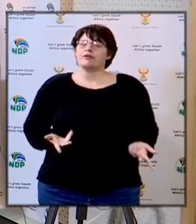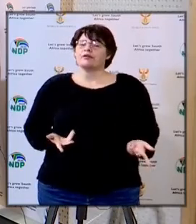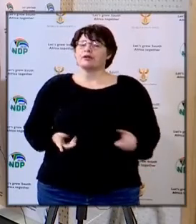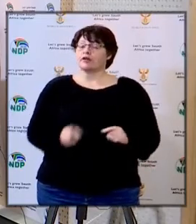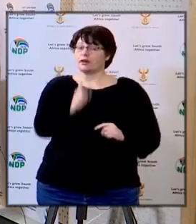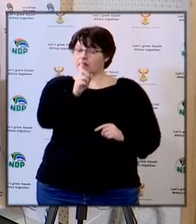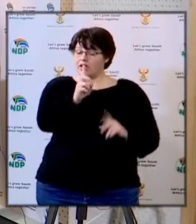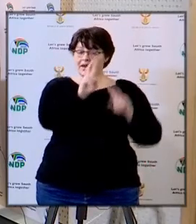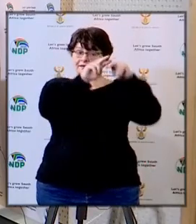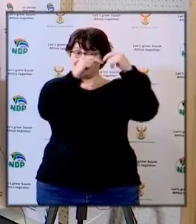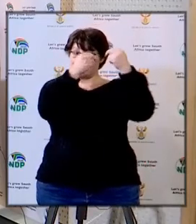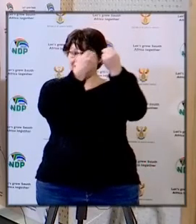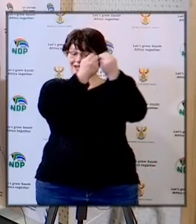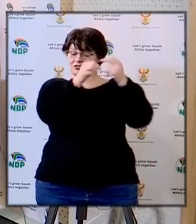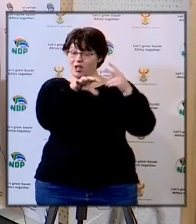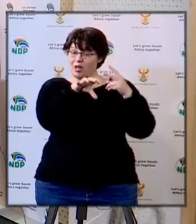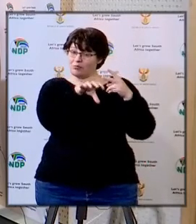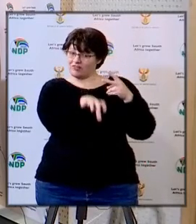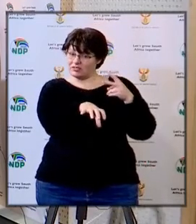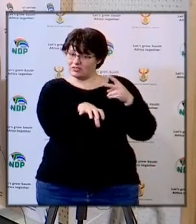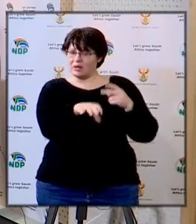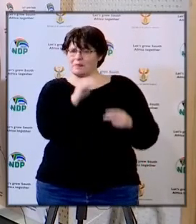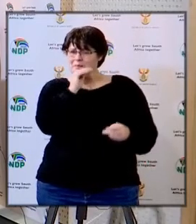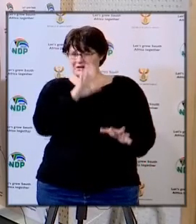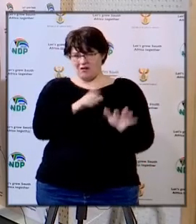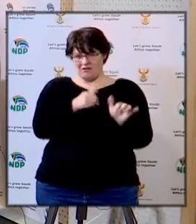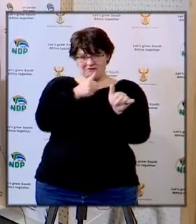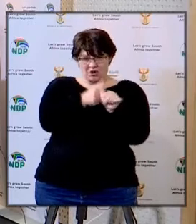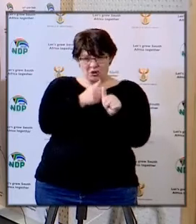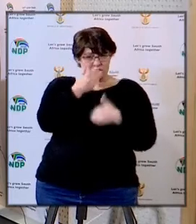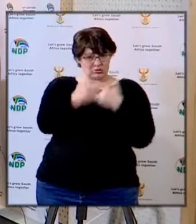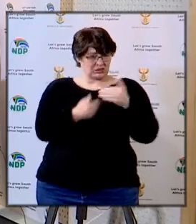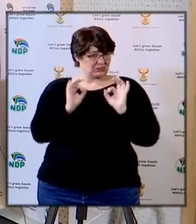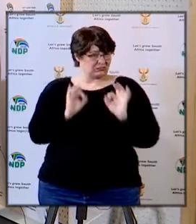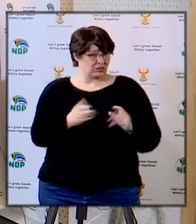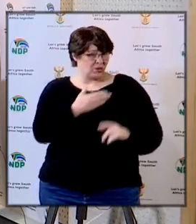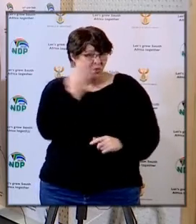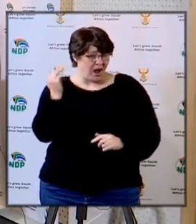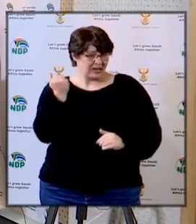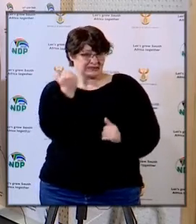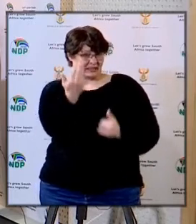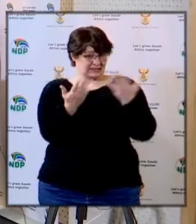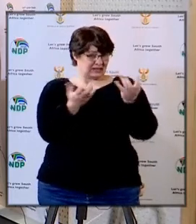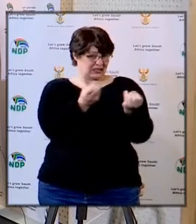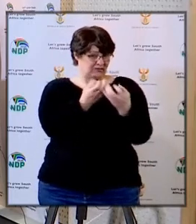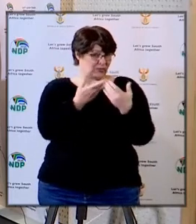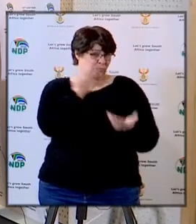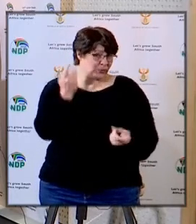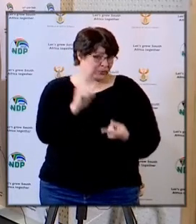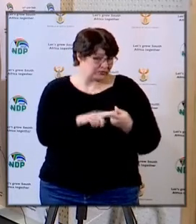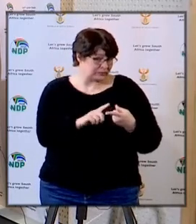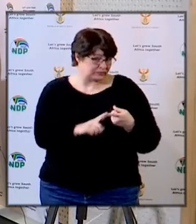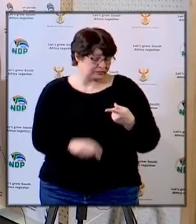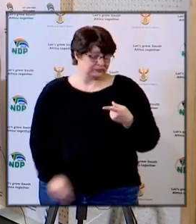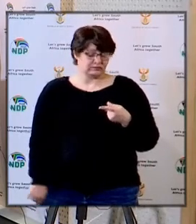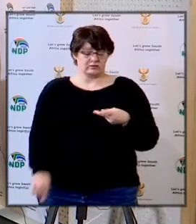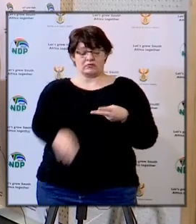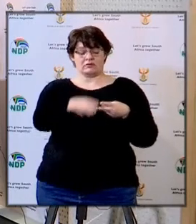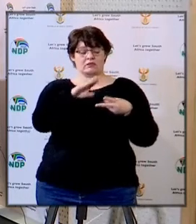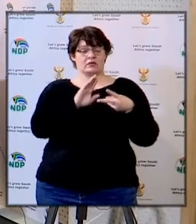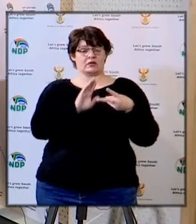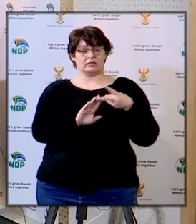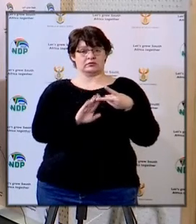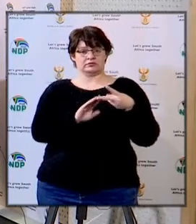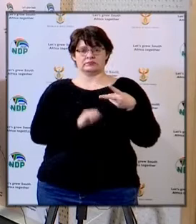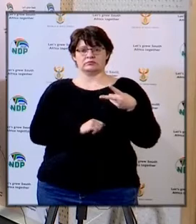department national or provincial concedes to not following the right procedures in awarding tenders the second